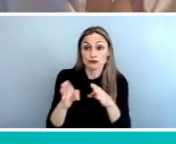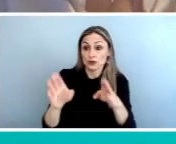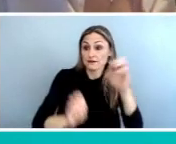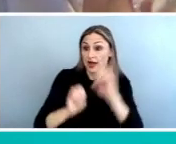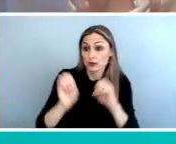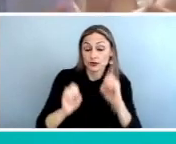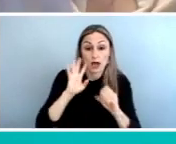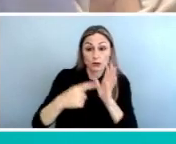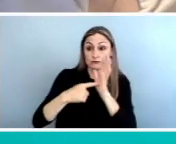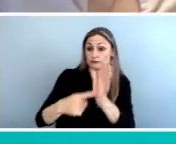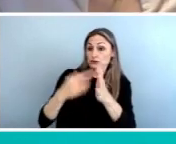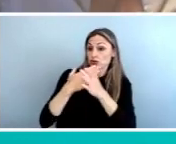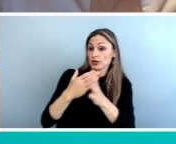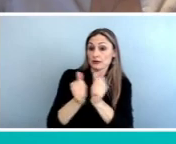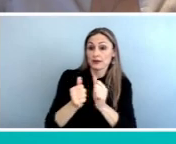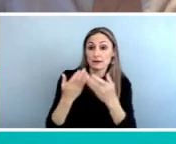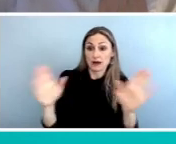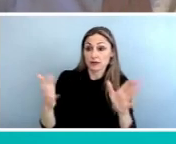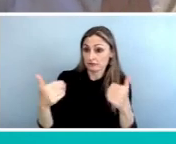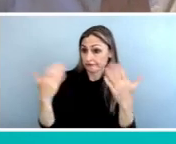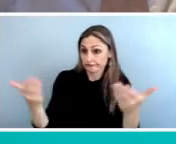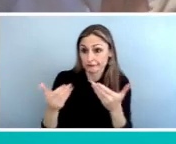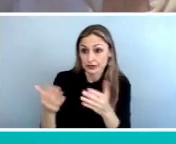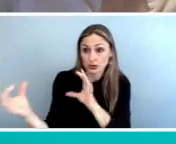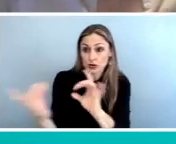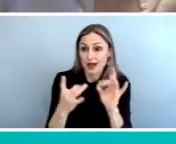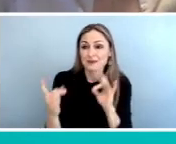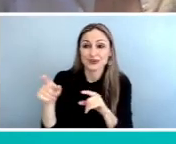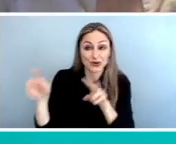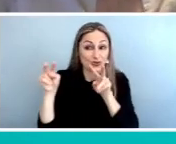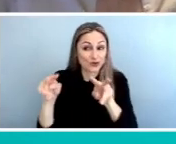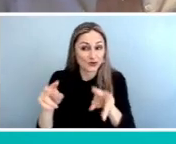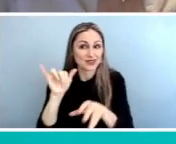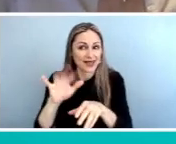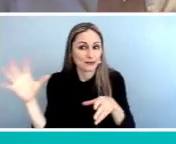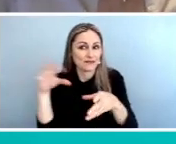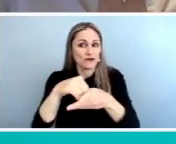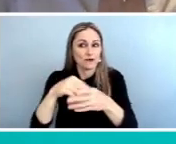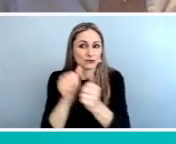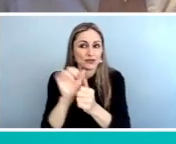comment on them so that will be something that you can look forward to and get involved with in the coming months